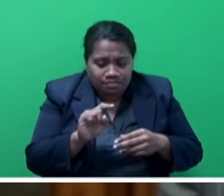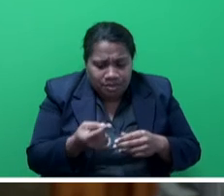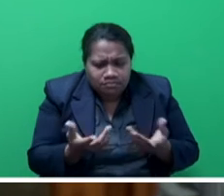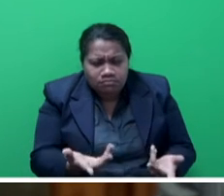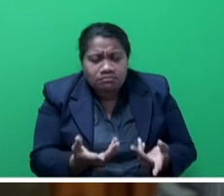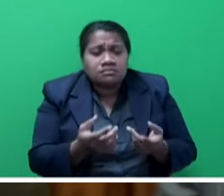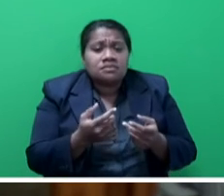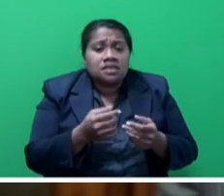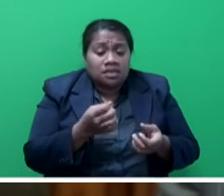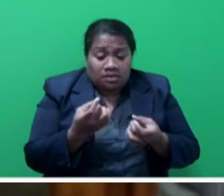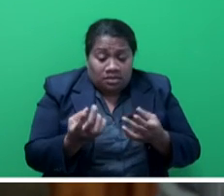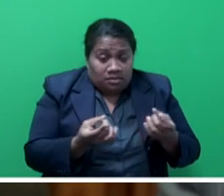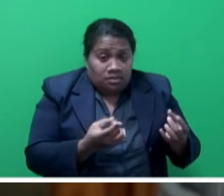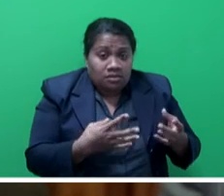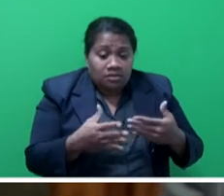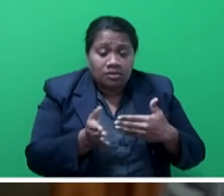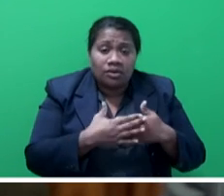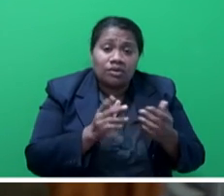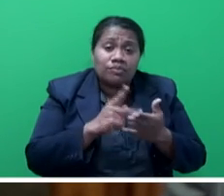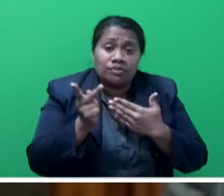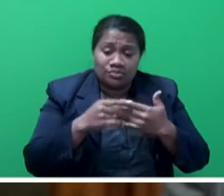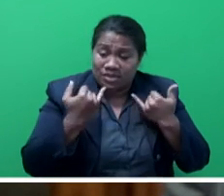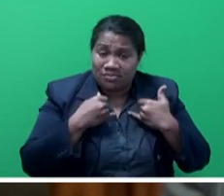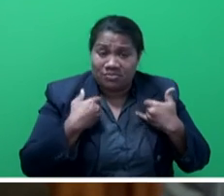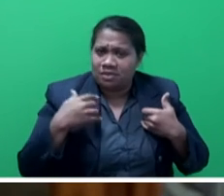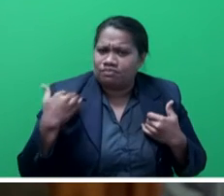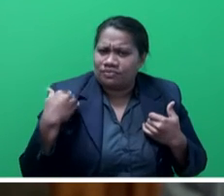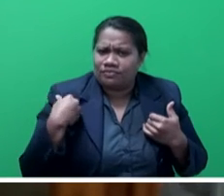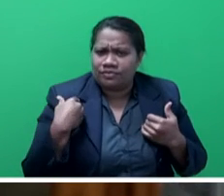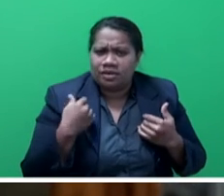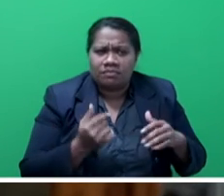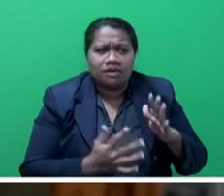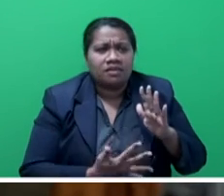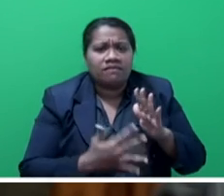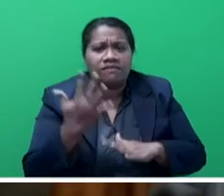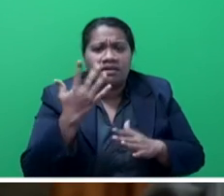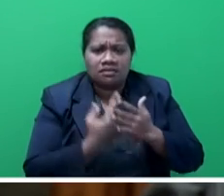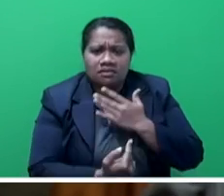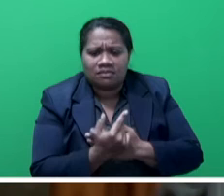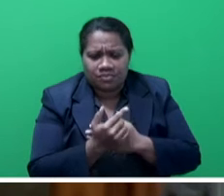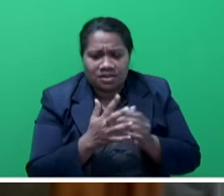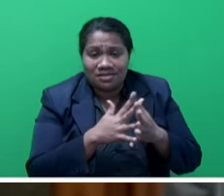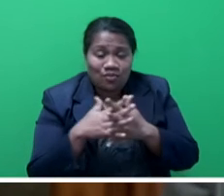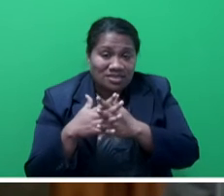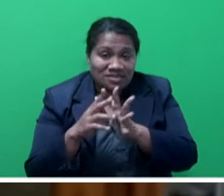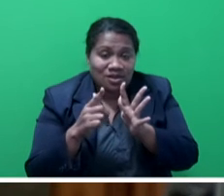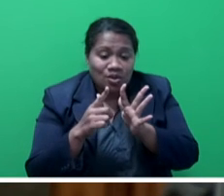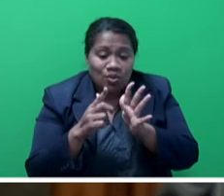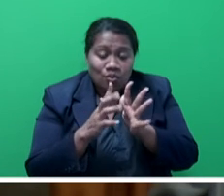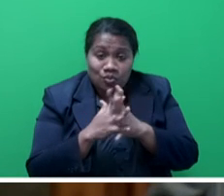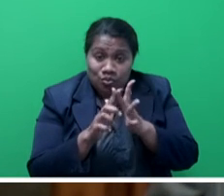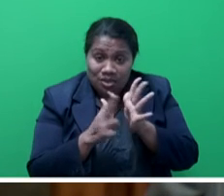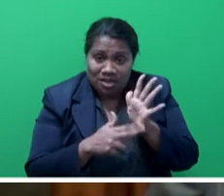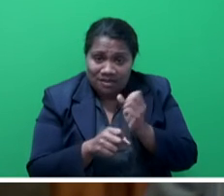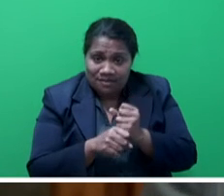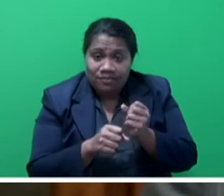the preparation towards the project implementation was interrupted by the fire incident in the west wing boiler that not only destroyed the boiler machines